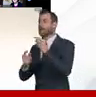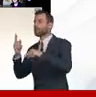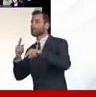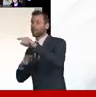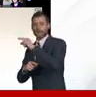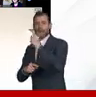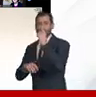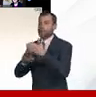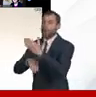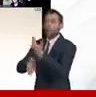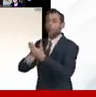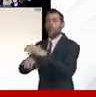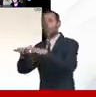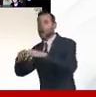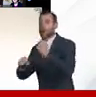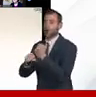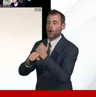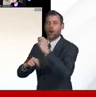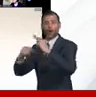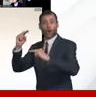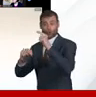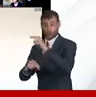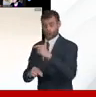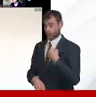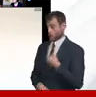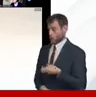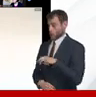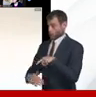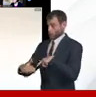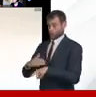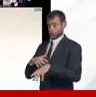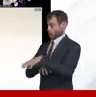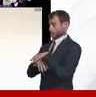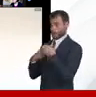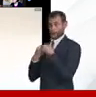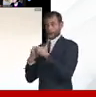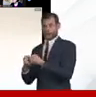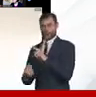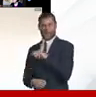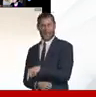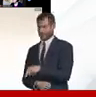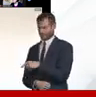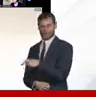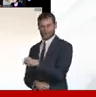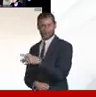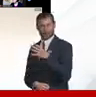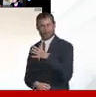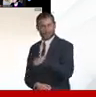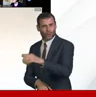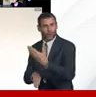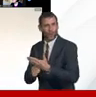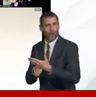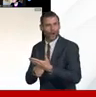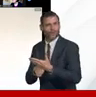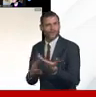are you considering restricting construction work to just those projects where health and safety is needed and not to be too cynical